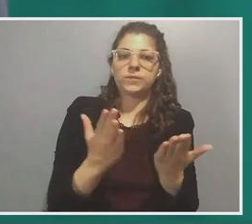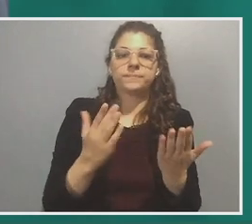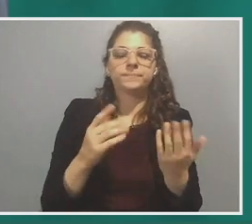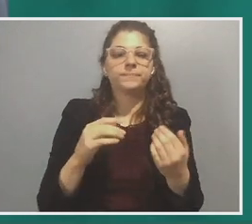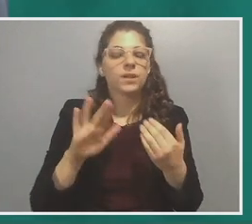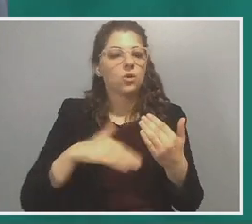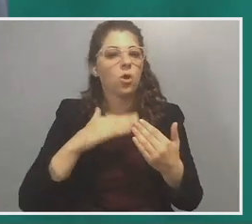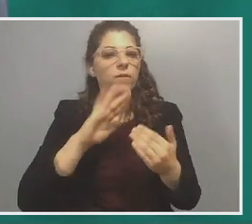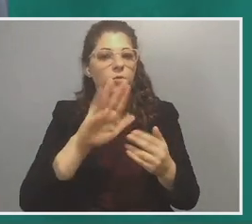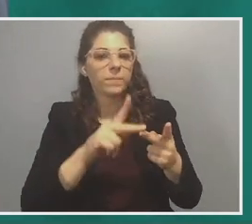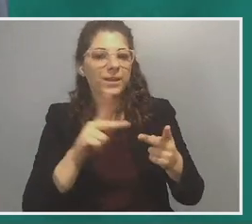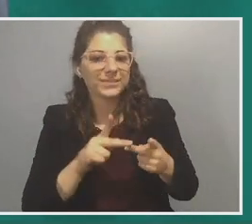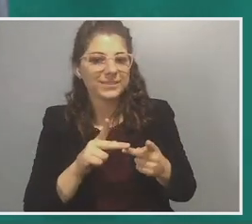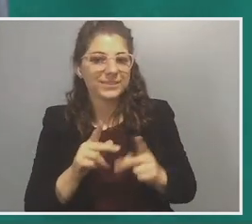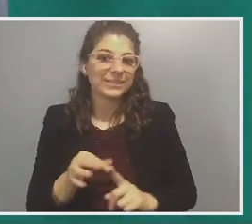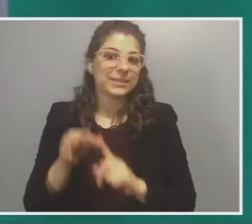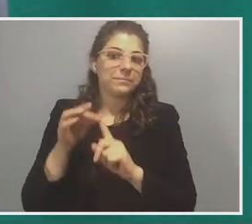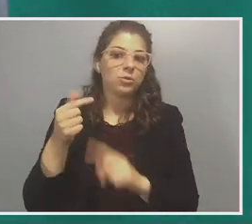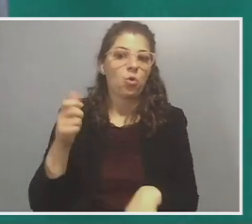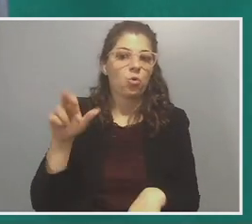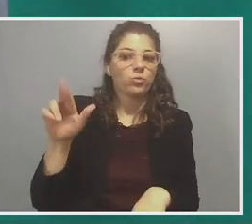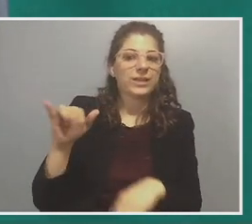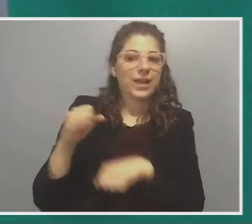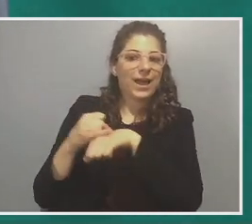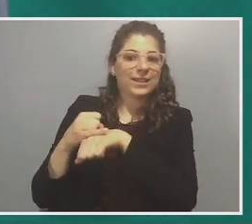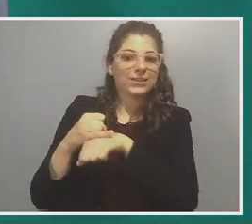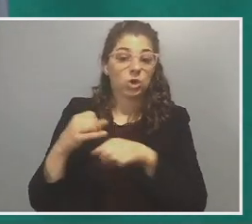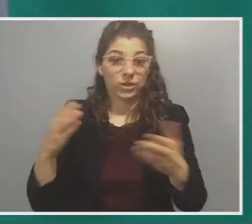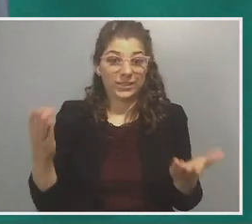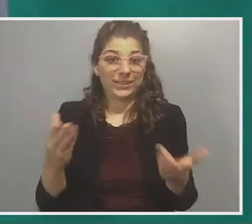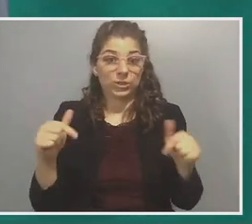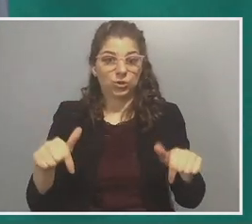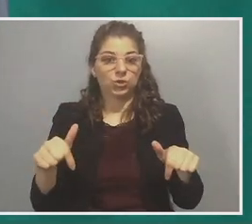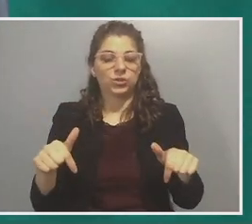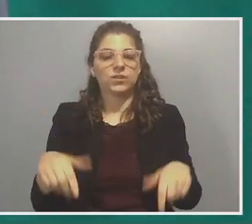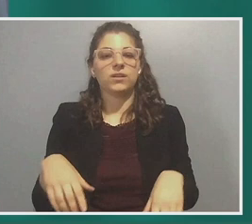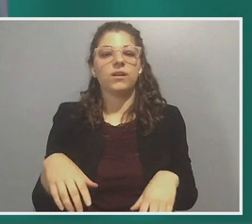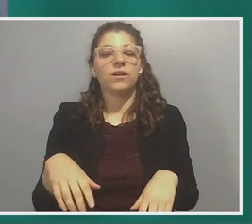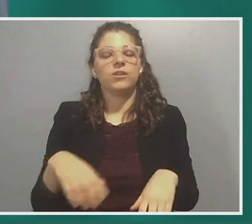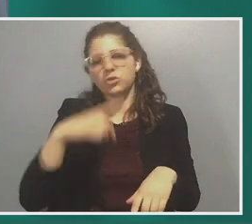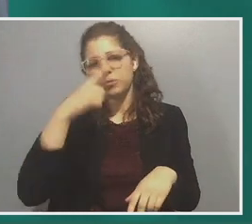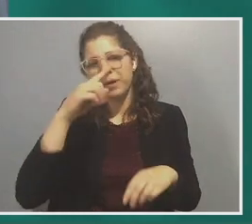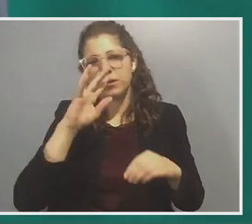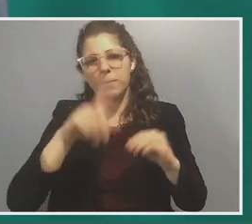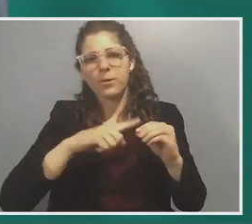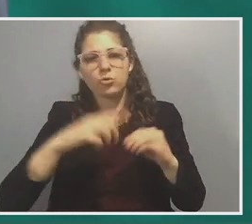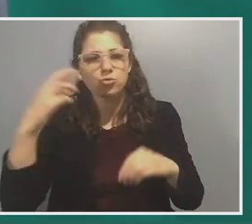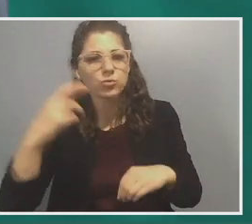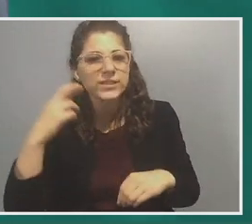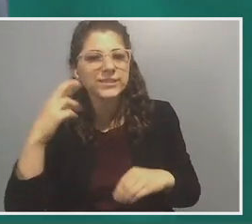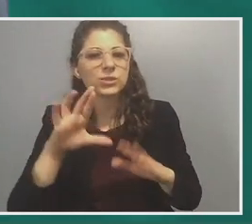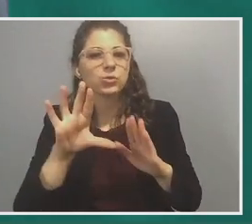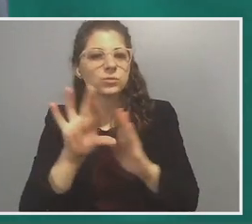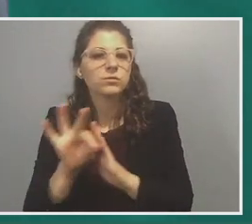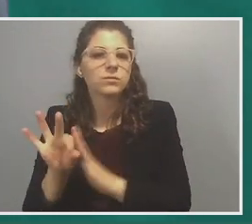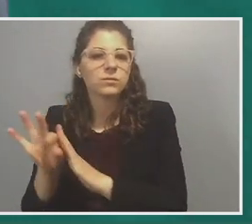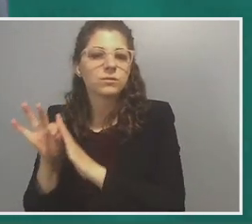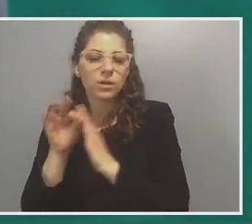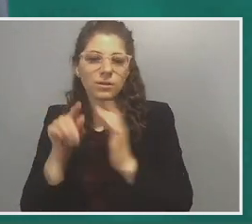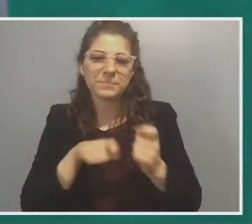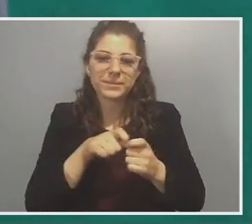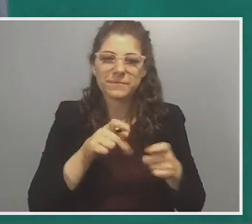sites, except Goree Island are here. Um, and can you talk about the reasons you selected these specific places